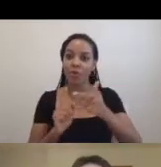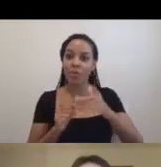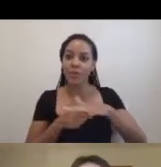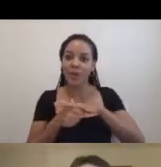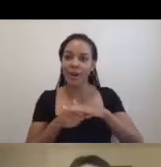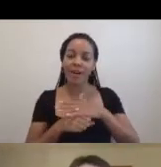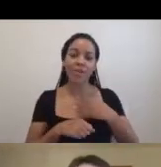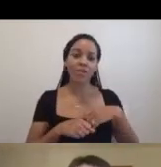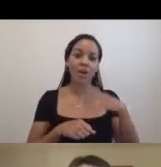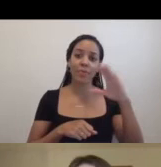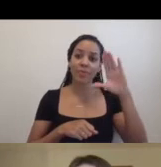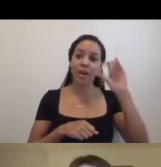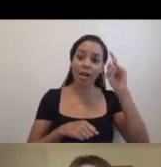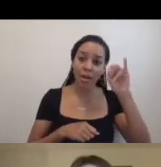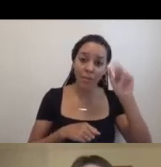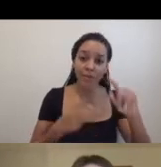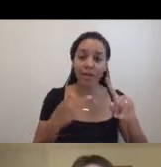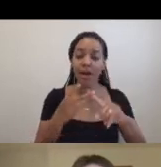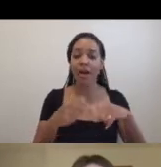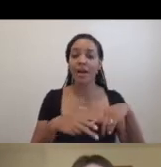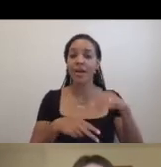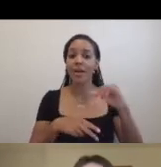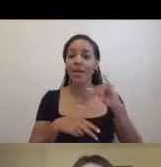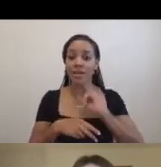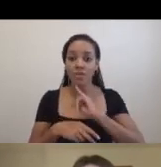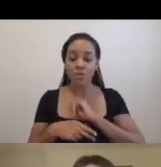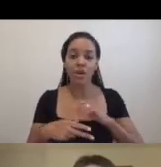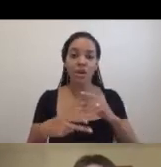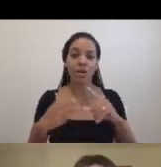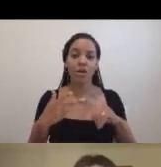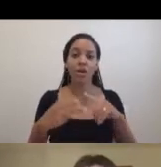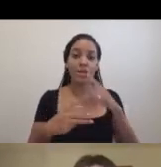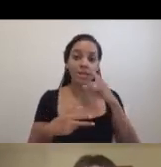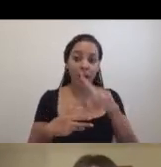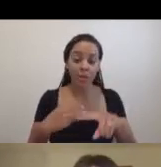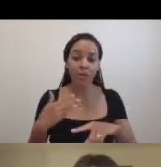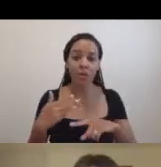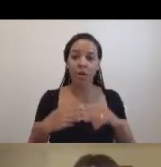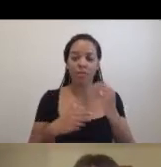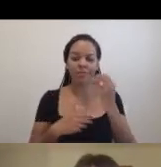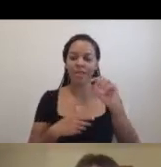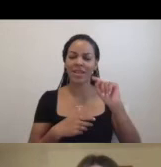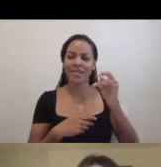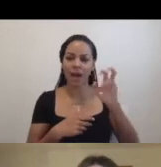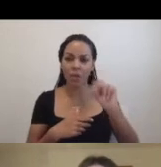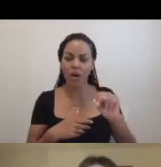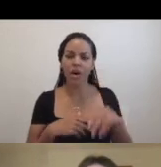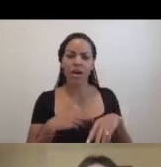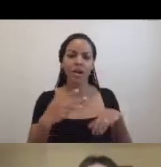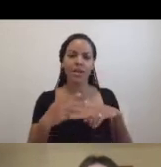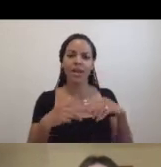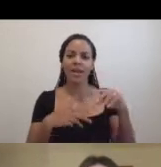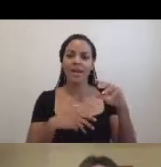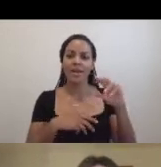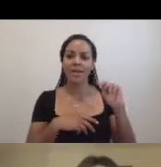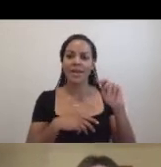Finland, Israel, Morocco, Palestine, Taiwan, the Netherlands, and the United States. It's